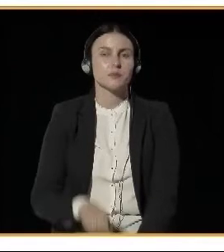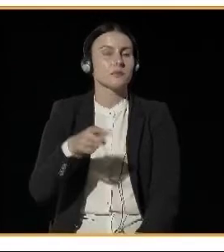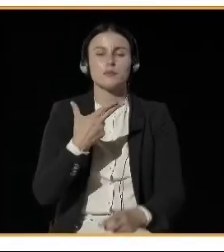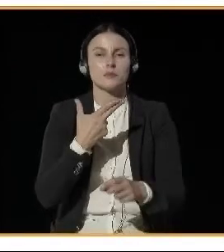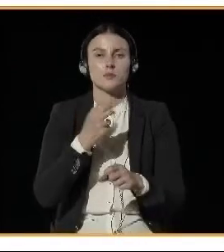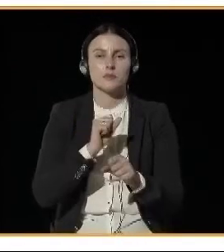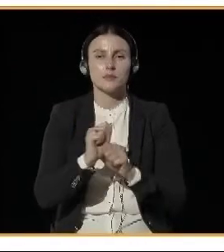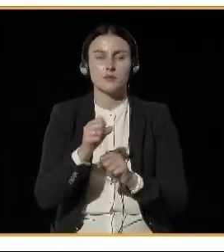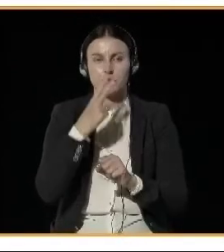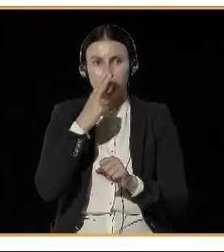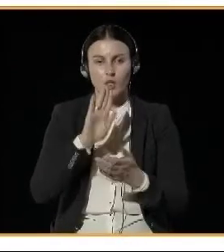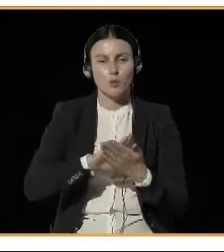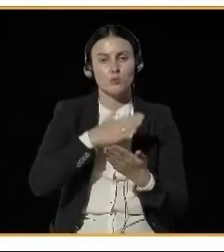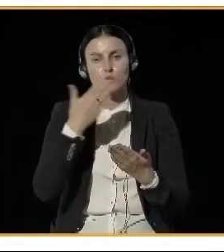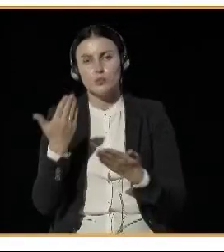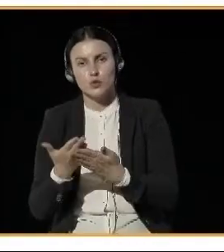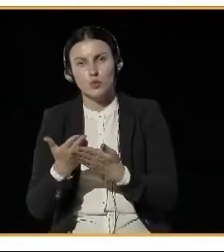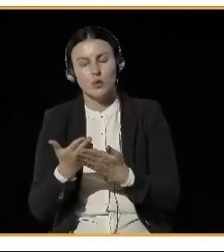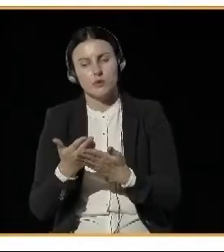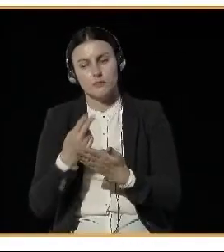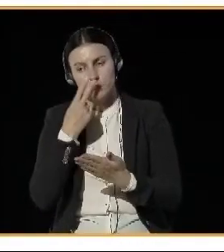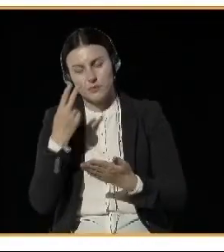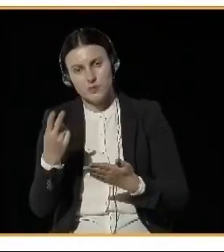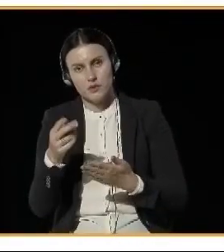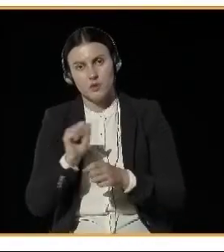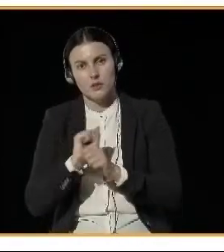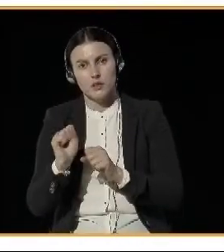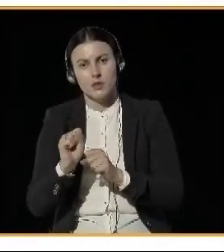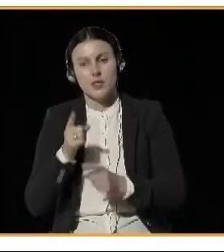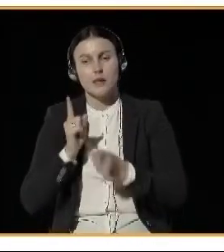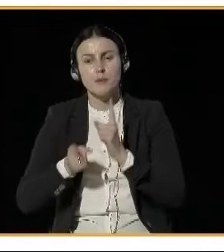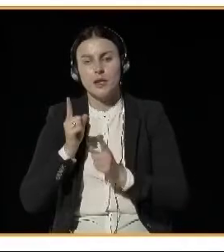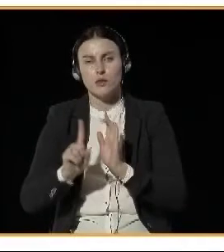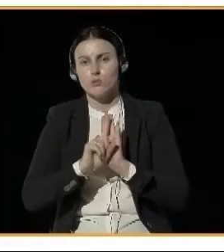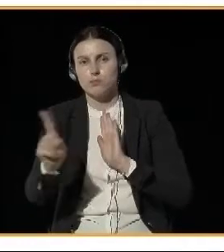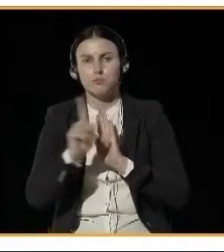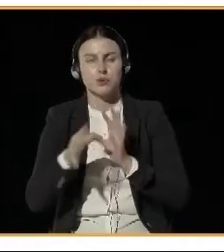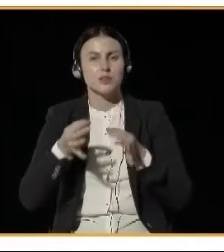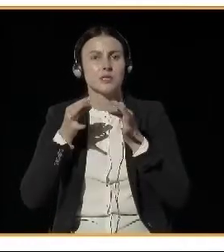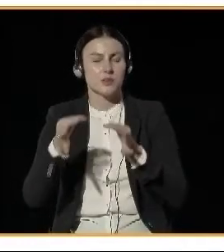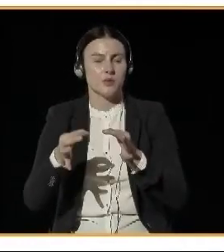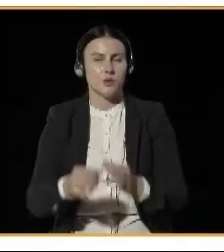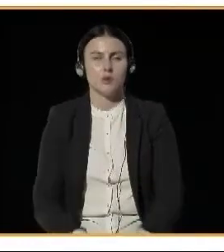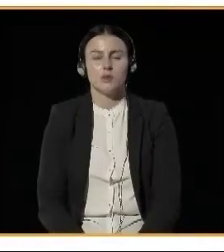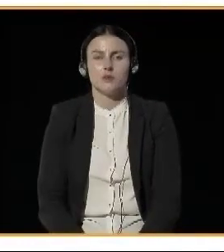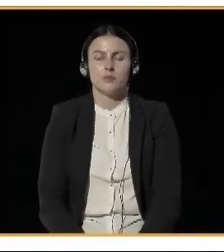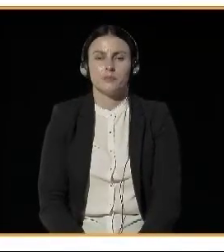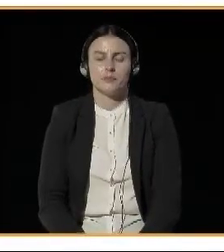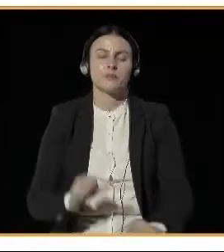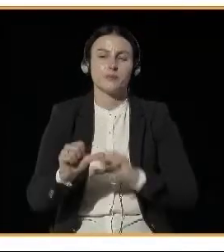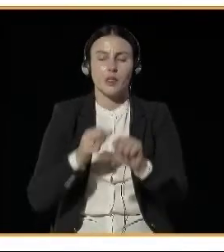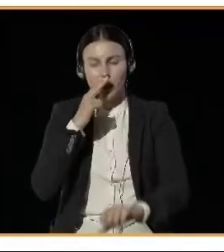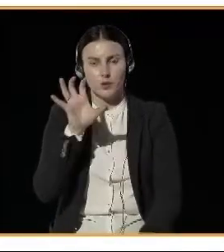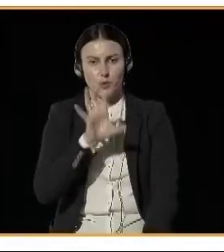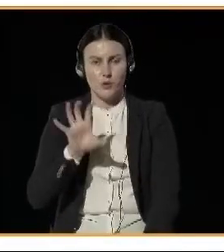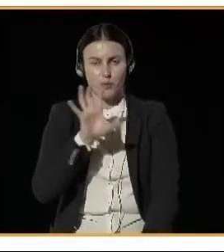These taxes give the municipality an income that the city then can use to fund the cost of other measures